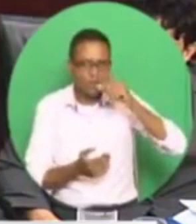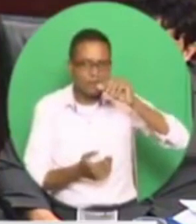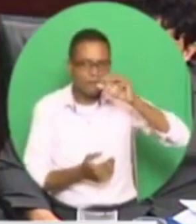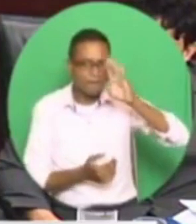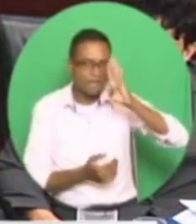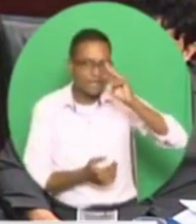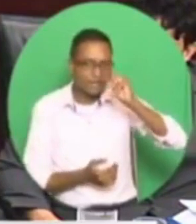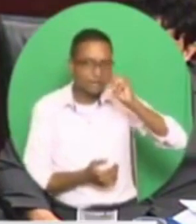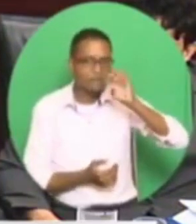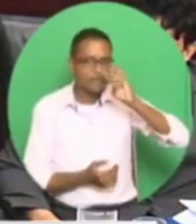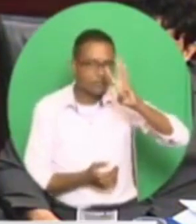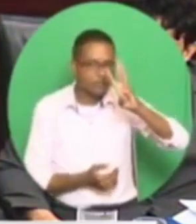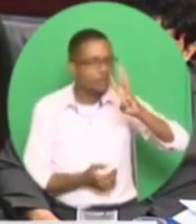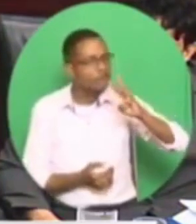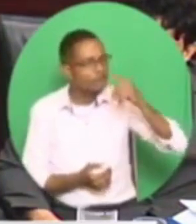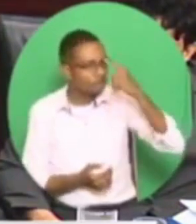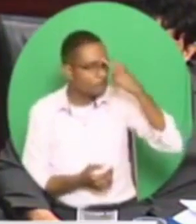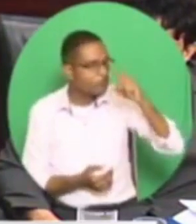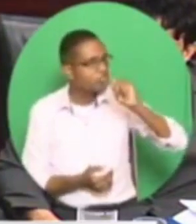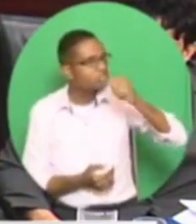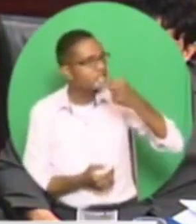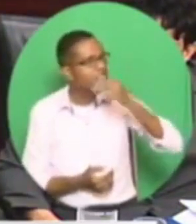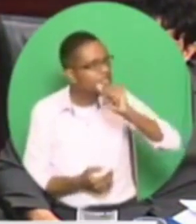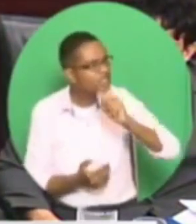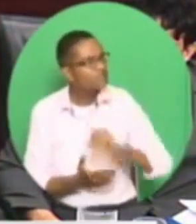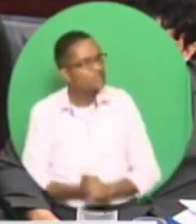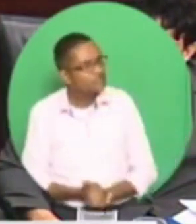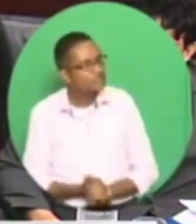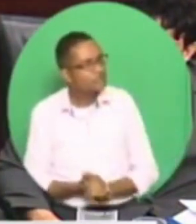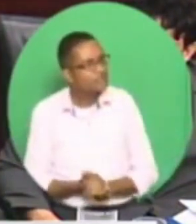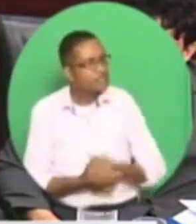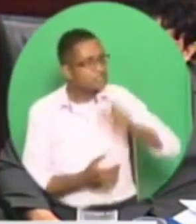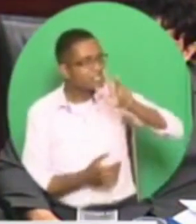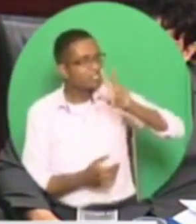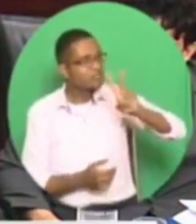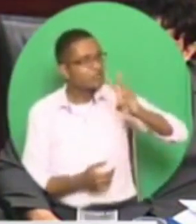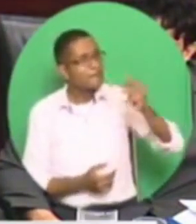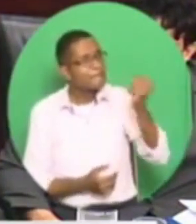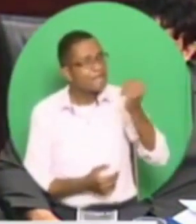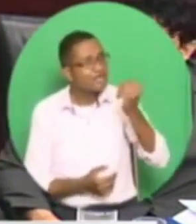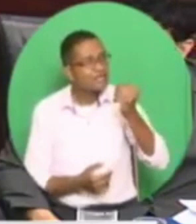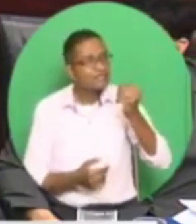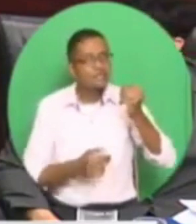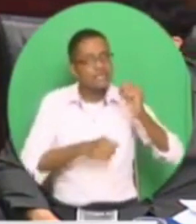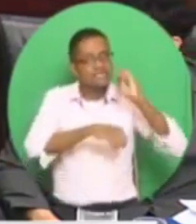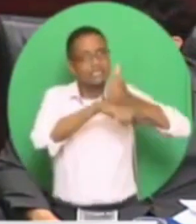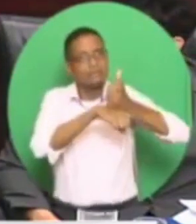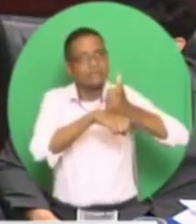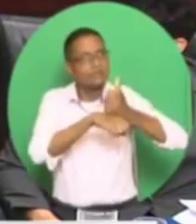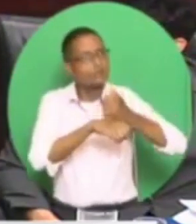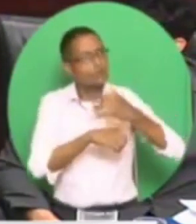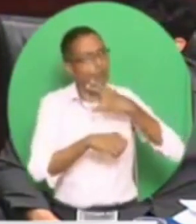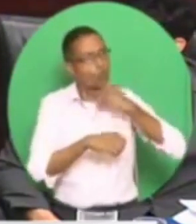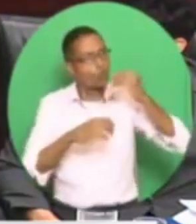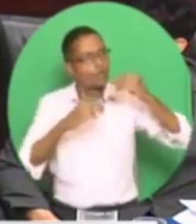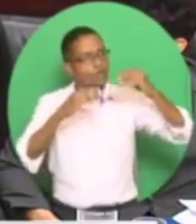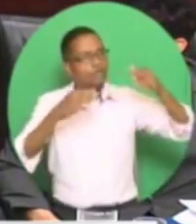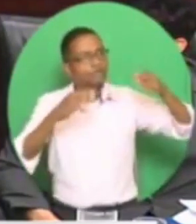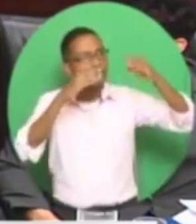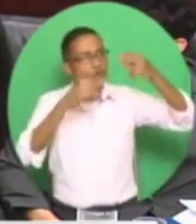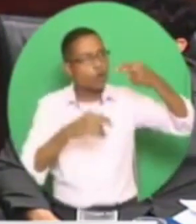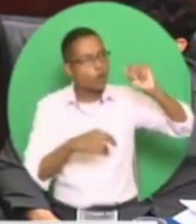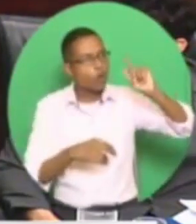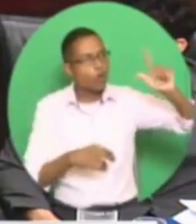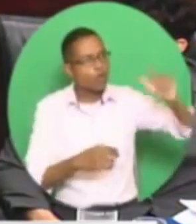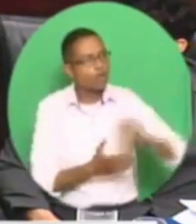headquarters of $60 million for Minister Moses. $32 million to restore Whitehall. A zoo project of